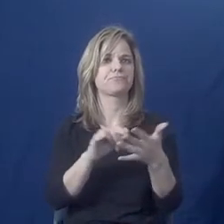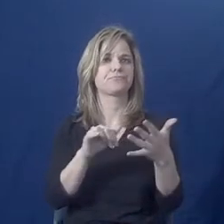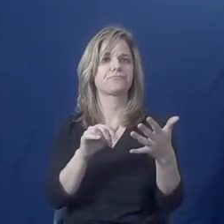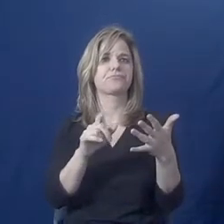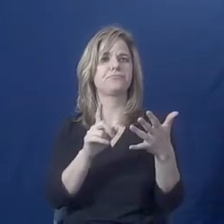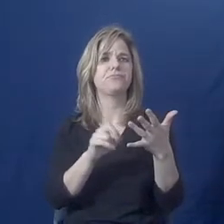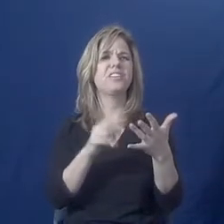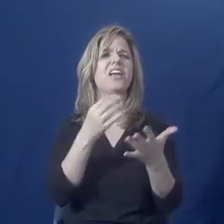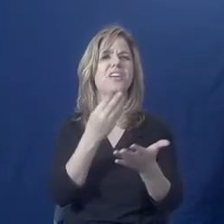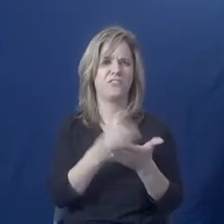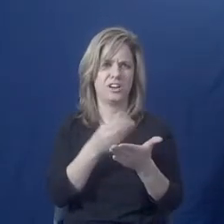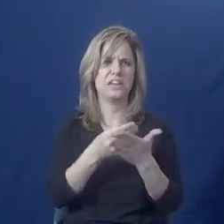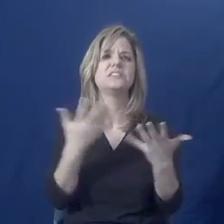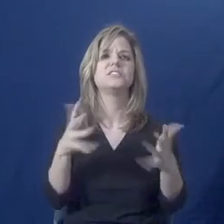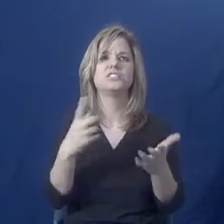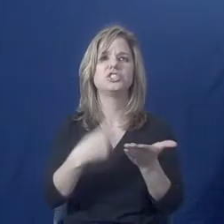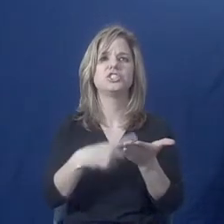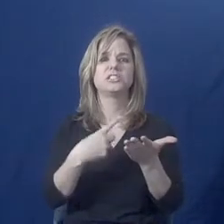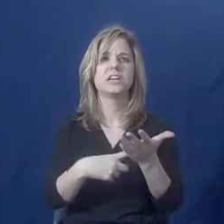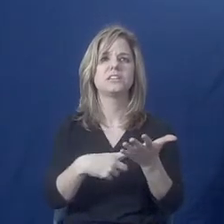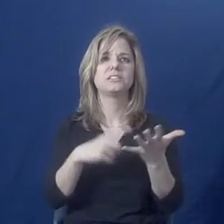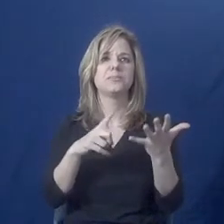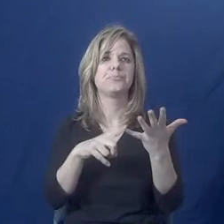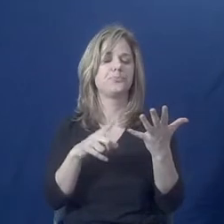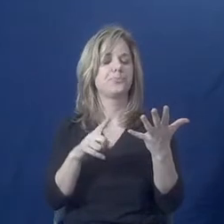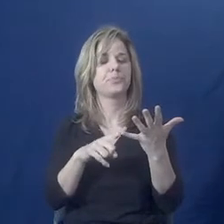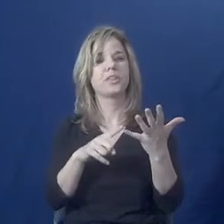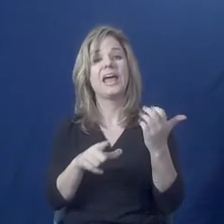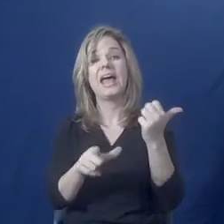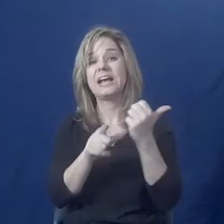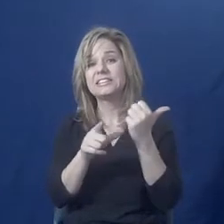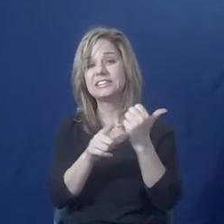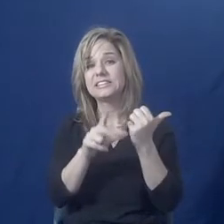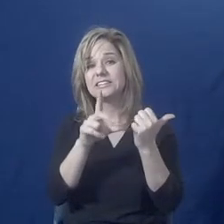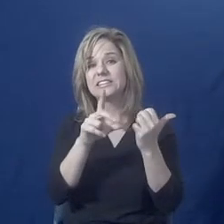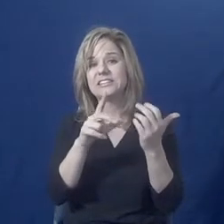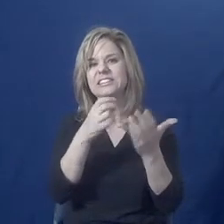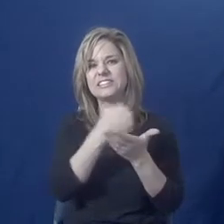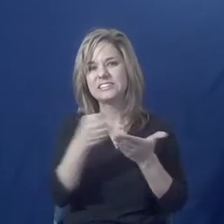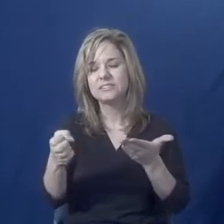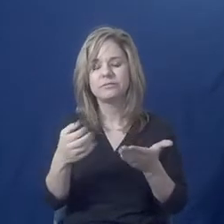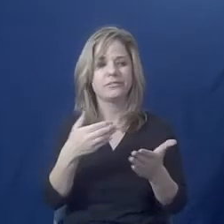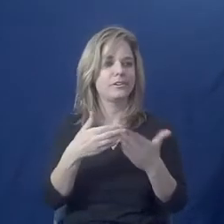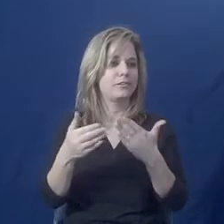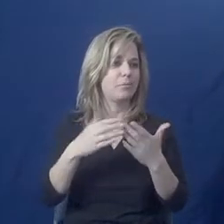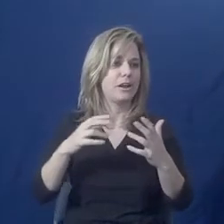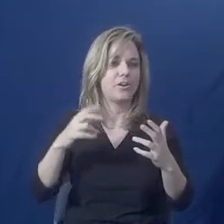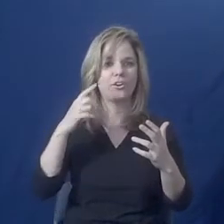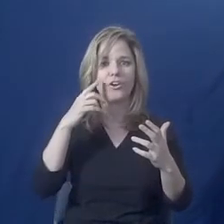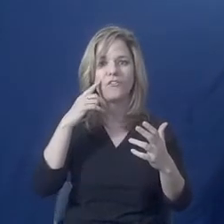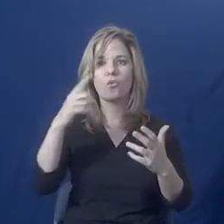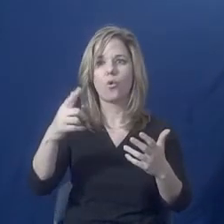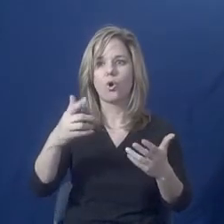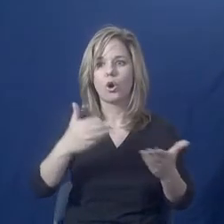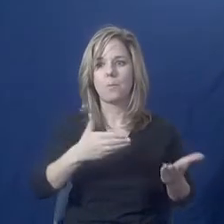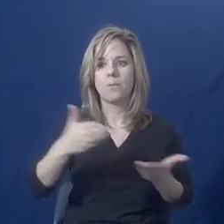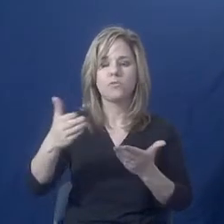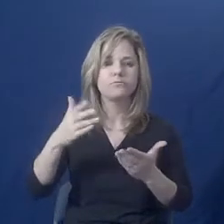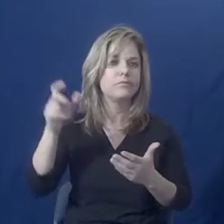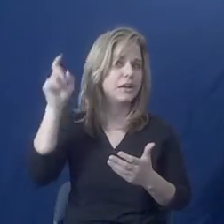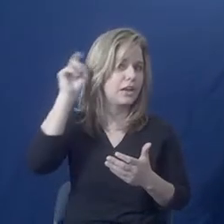before. Any assistive devices, whether it be a mobility aid, hearing aid,